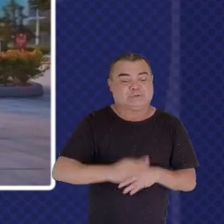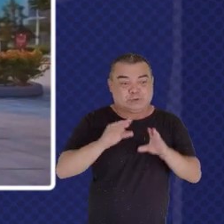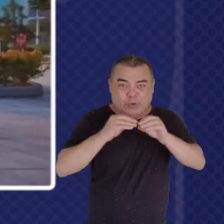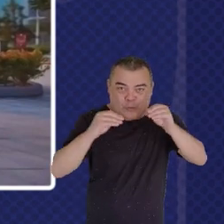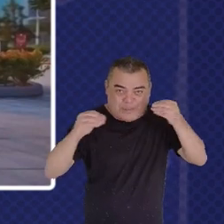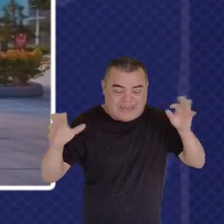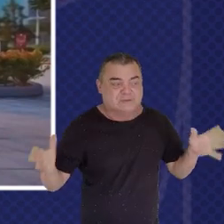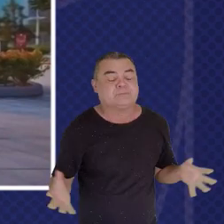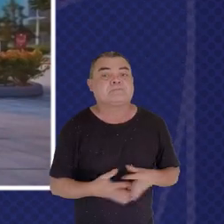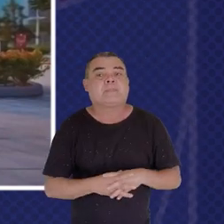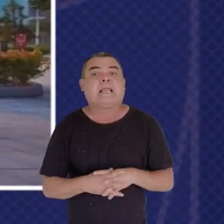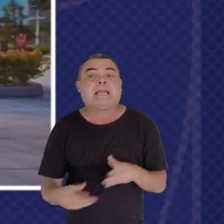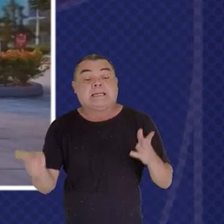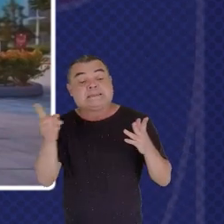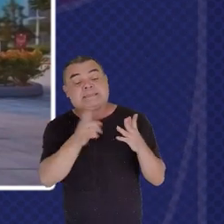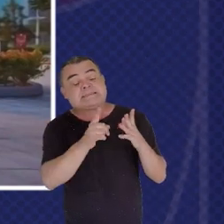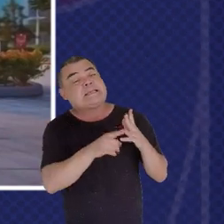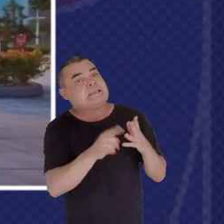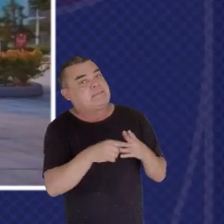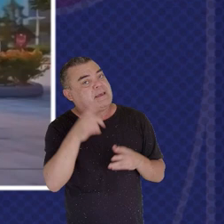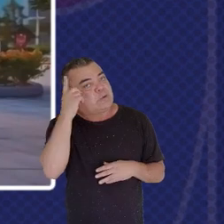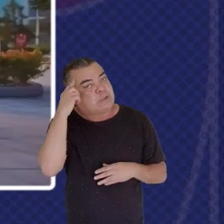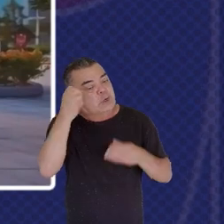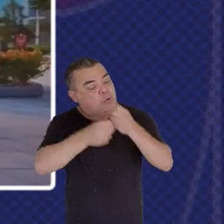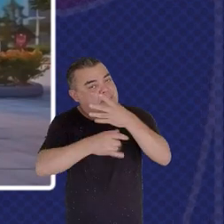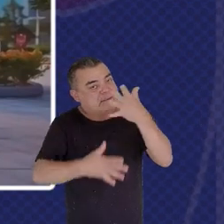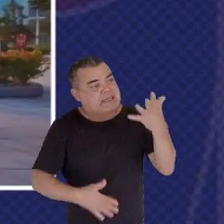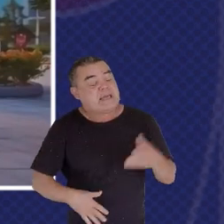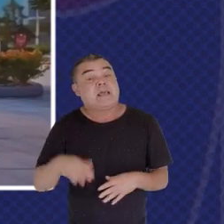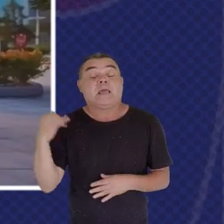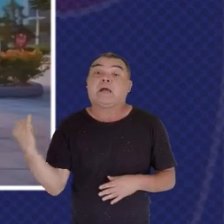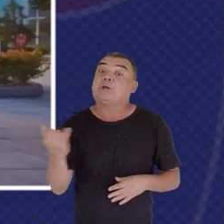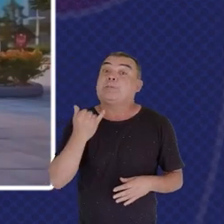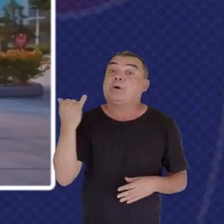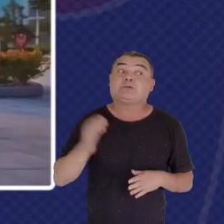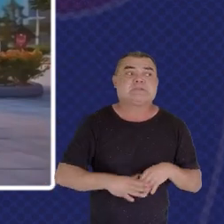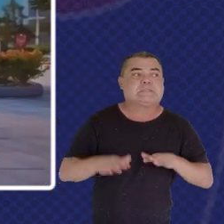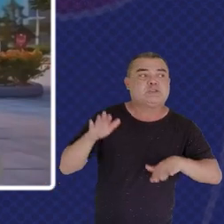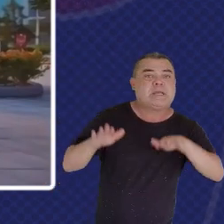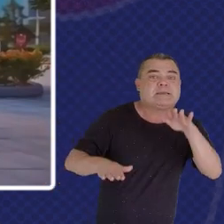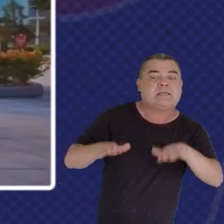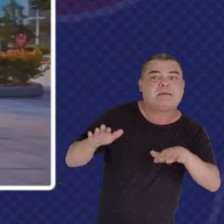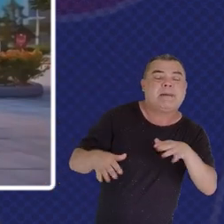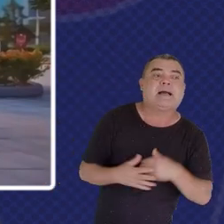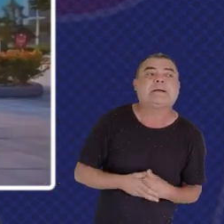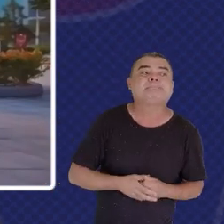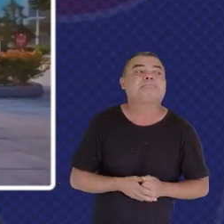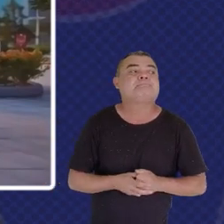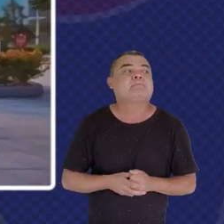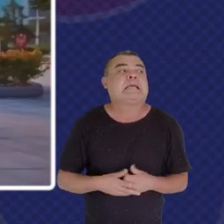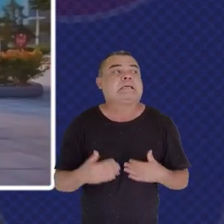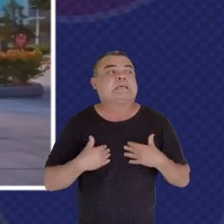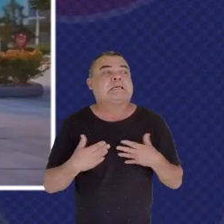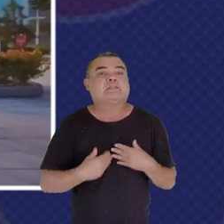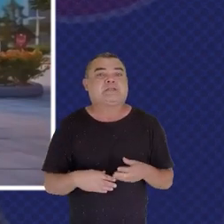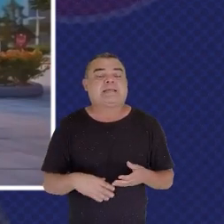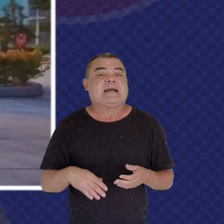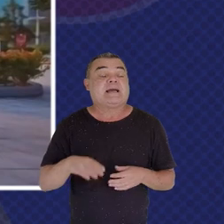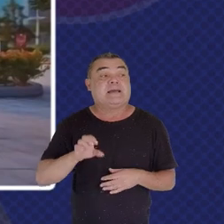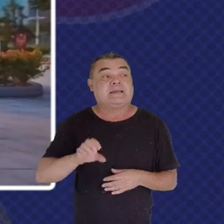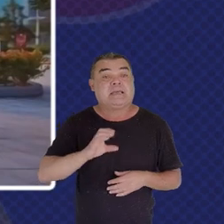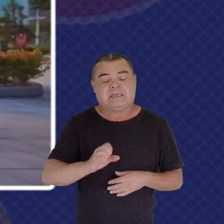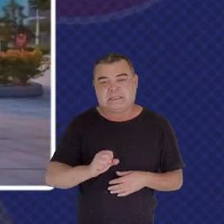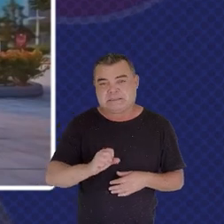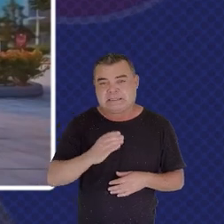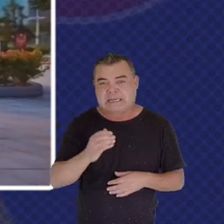to share With all of you Is the importance Of balancing Between a scarcity mindset And an abundance mindset It's